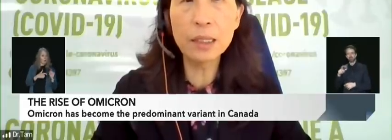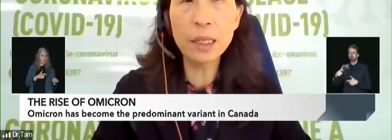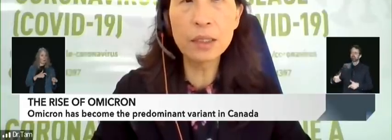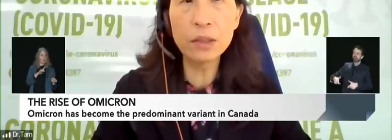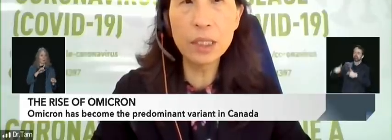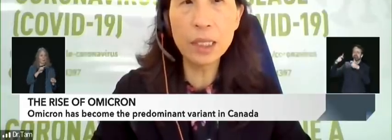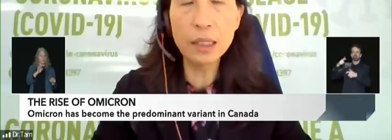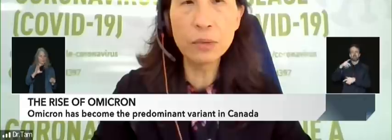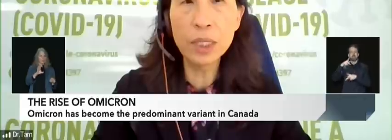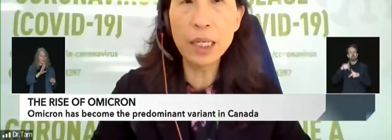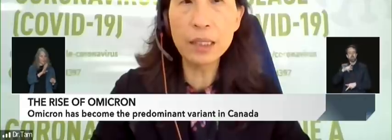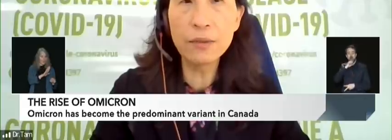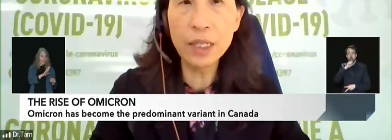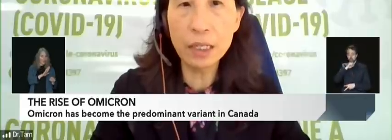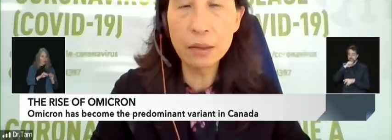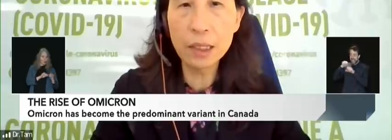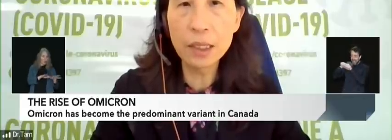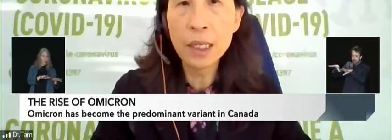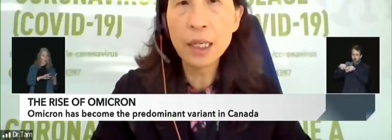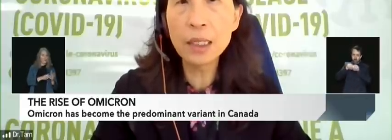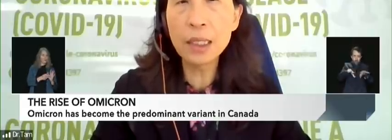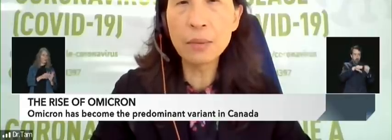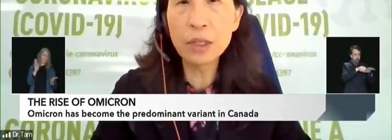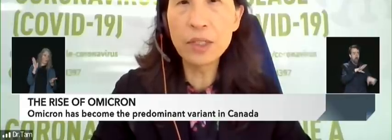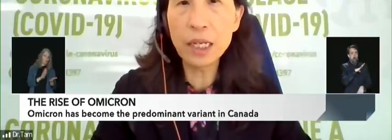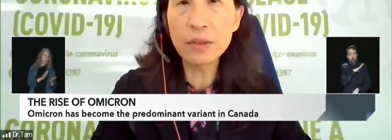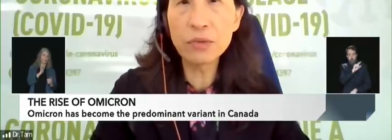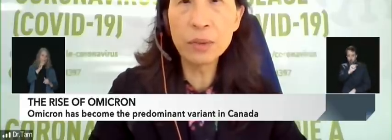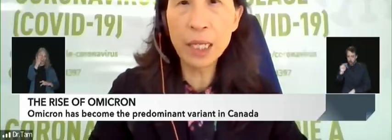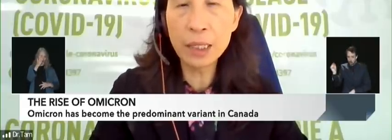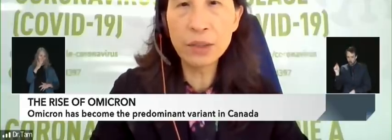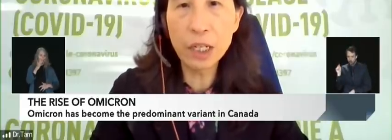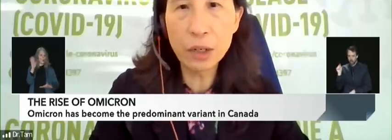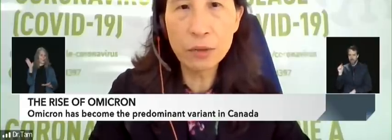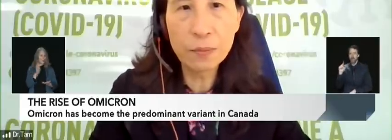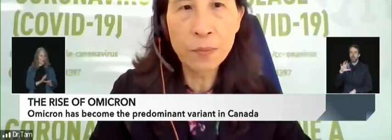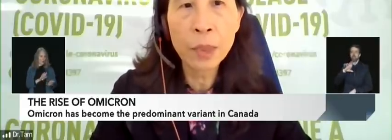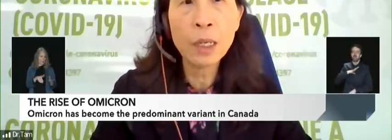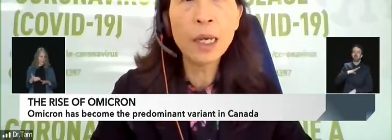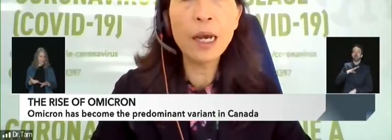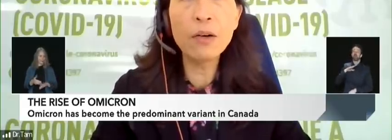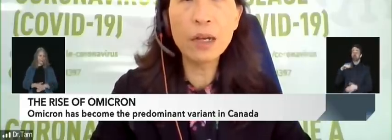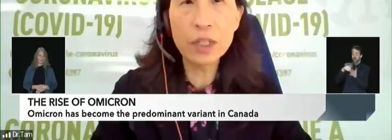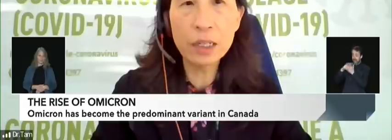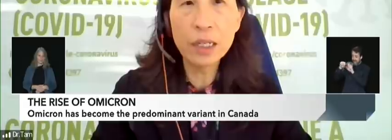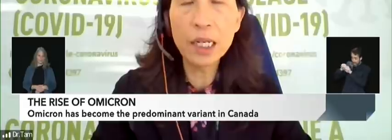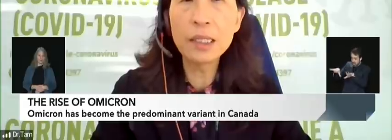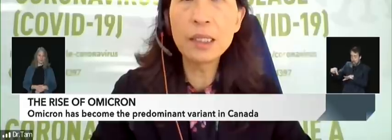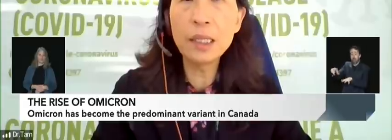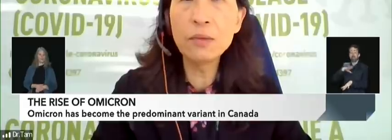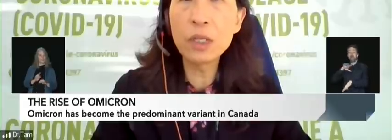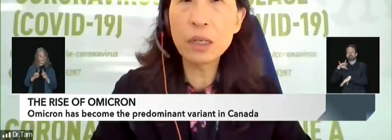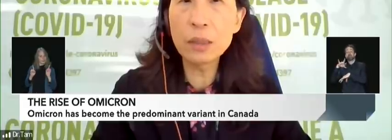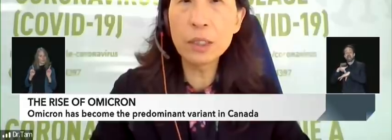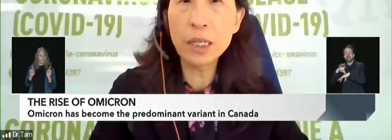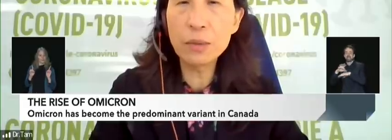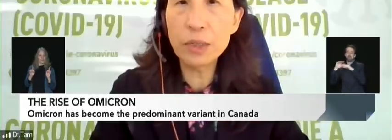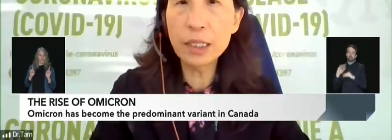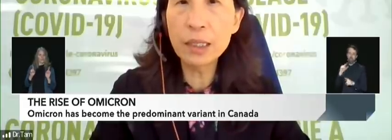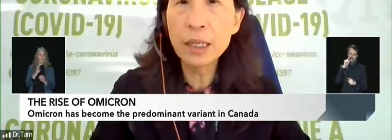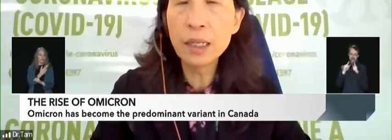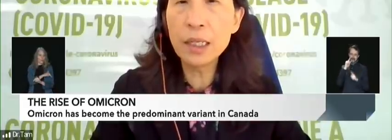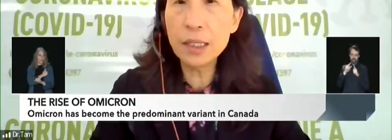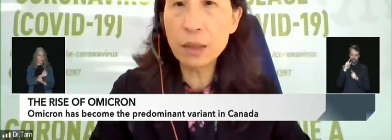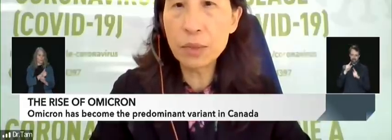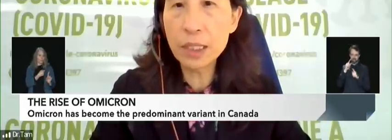outbreaks are associated with less severe illness and the number of deaths remains low. However, as seen with hospital